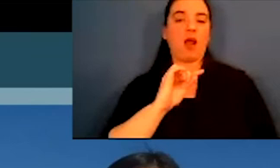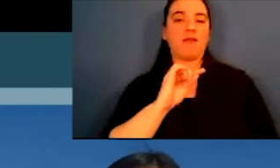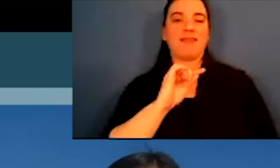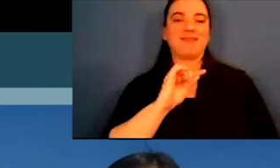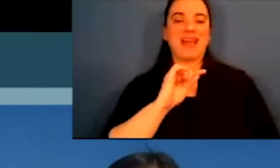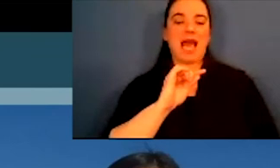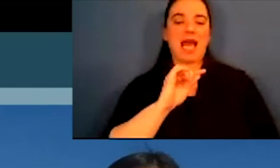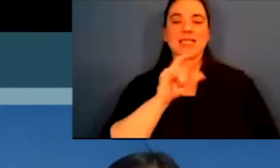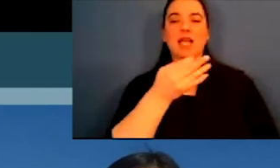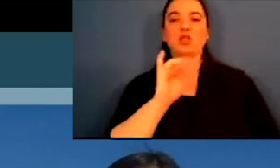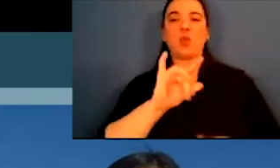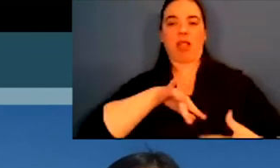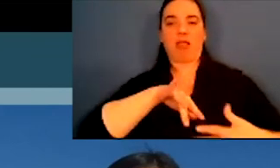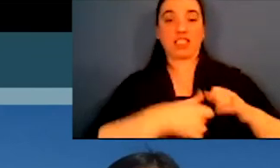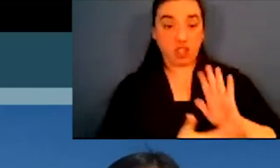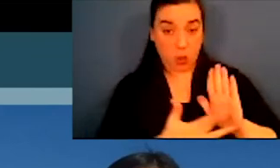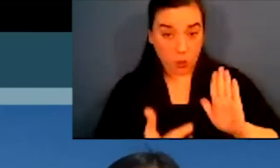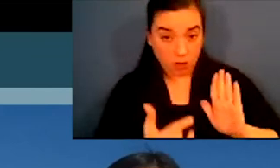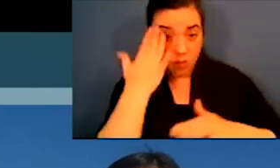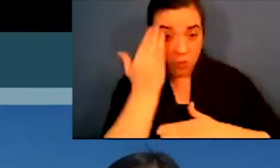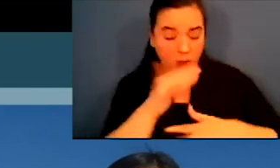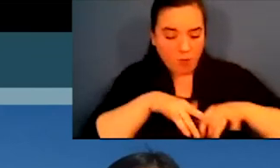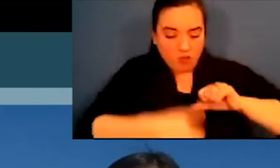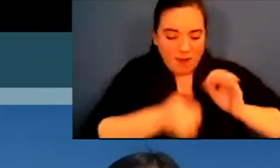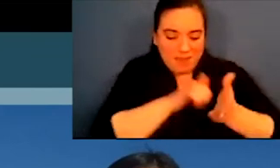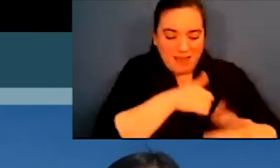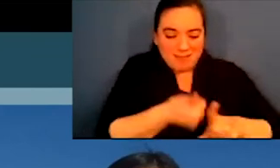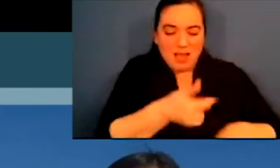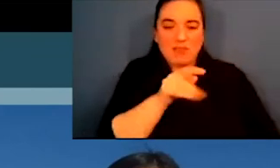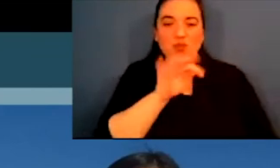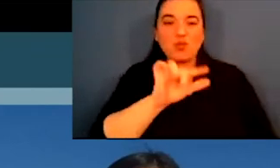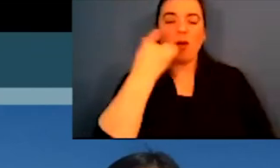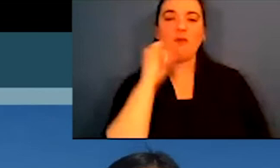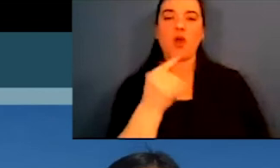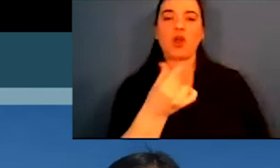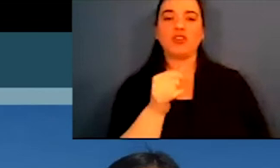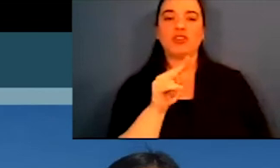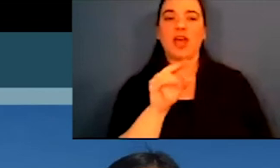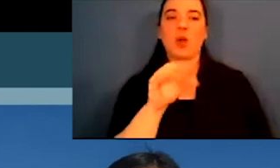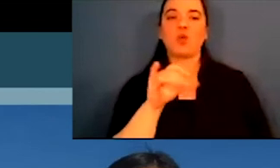also part of why we have such high rates of sexual assault as rape is a tool of genocide.